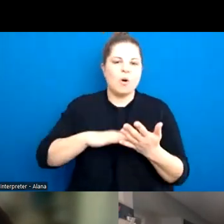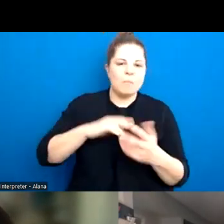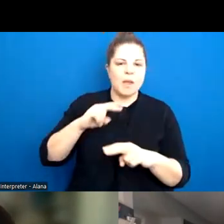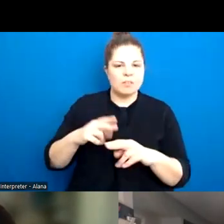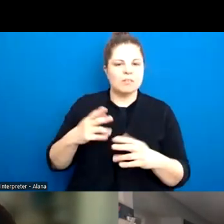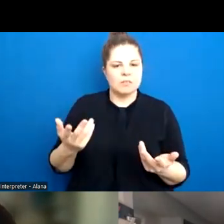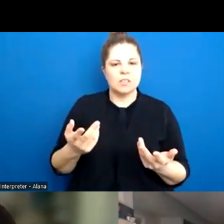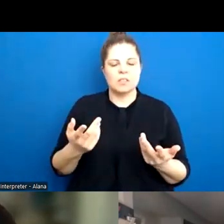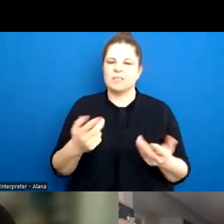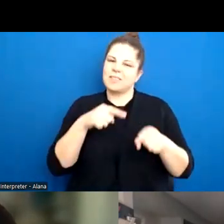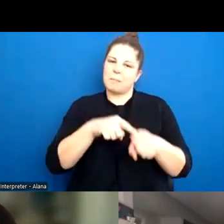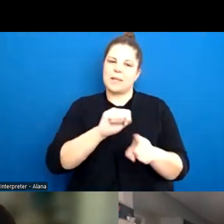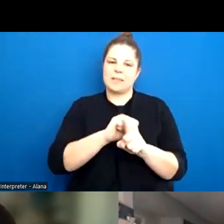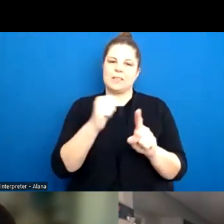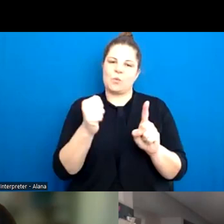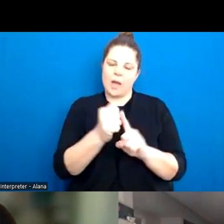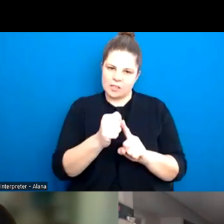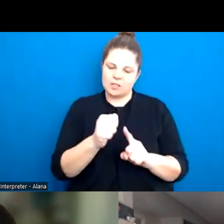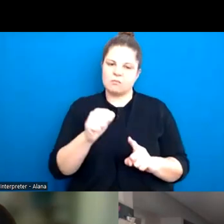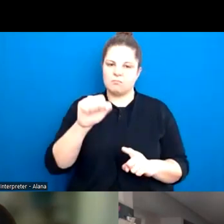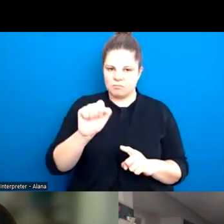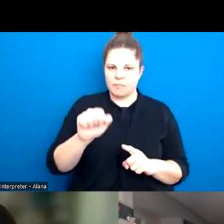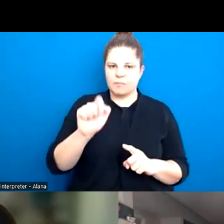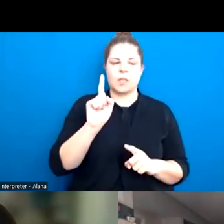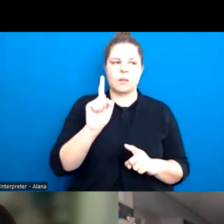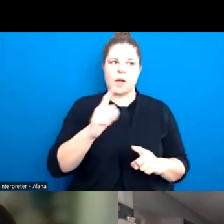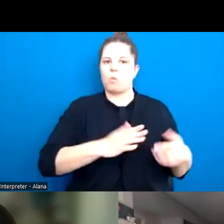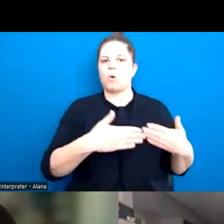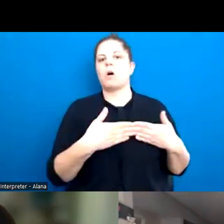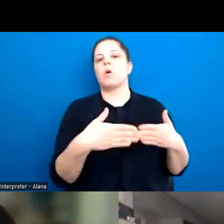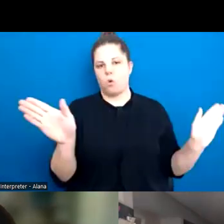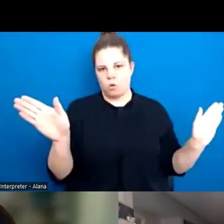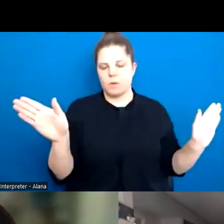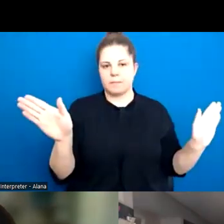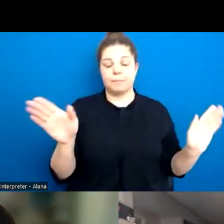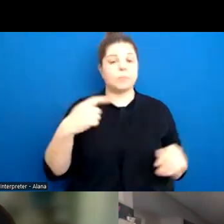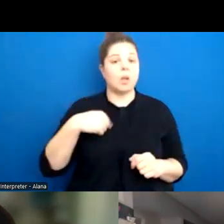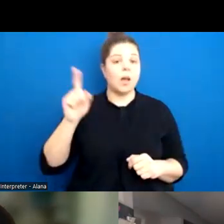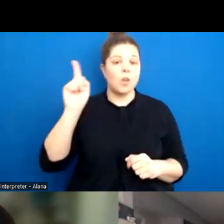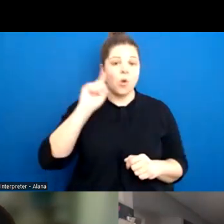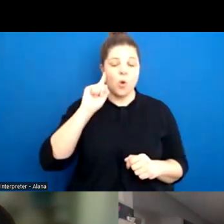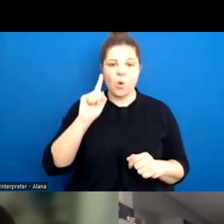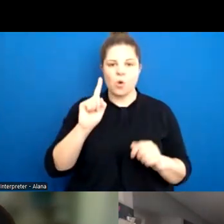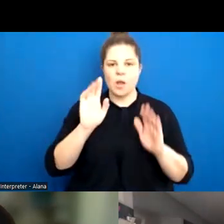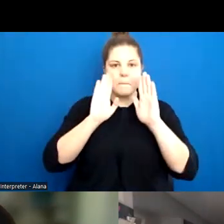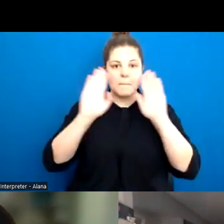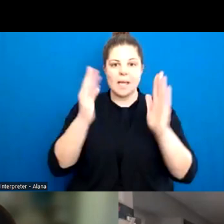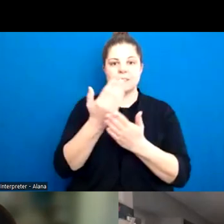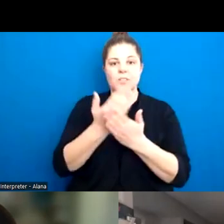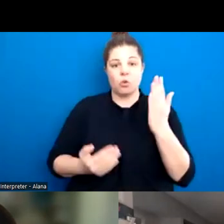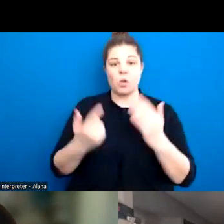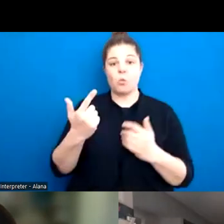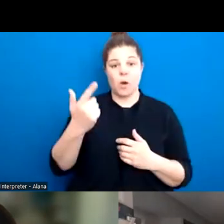depend on the circumstances. But I think, um, I heard this amazing story from an educator about,